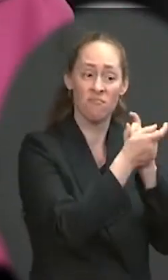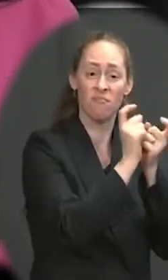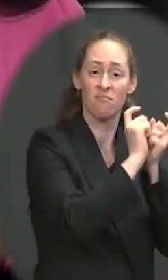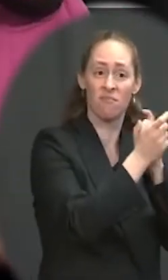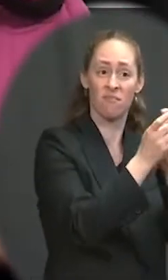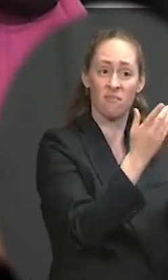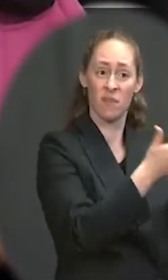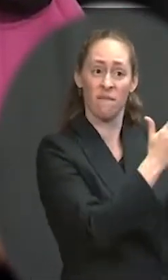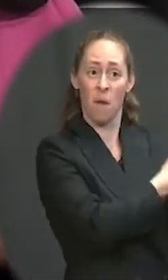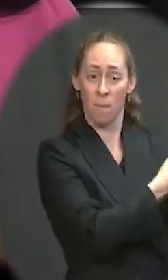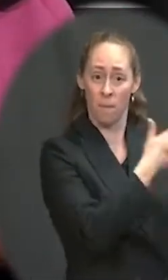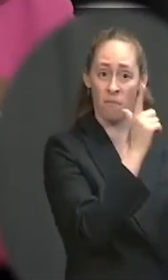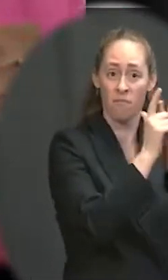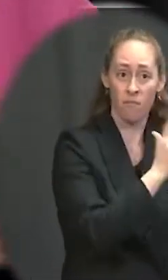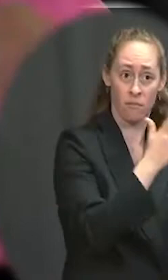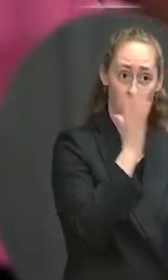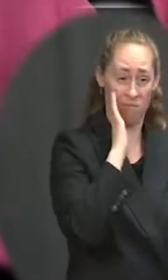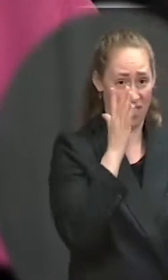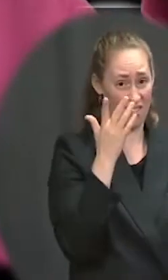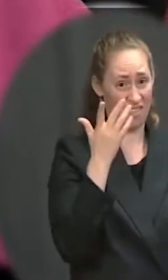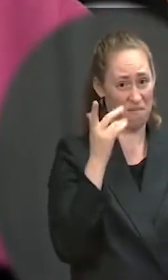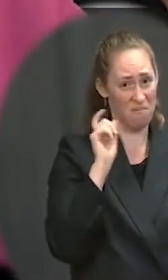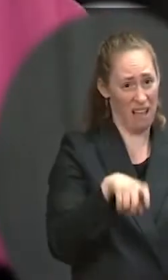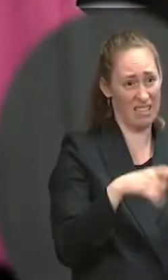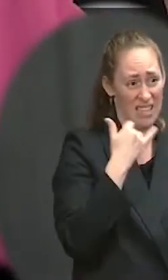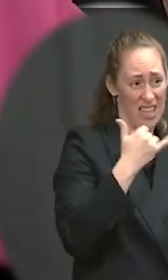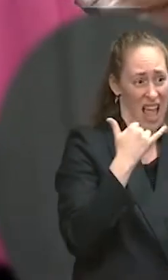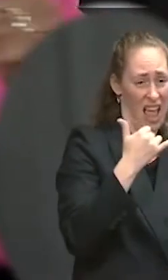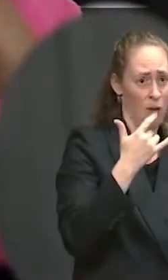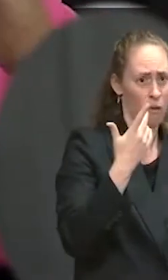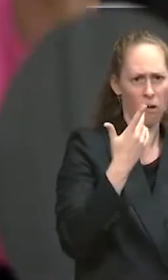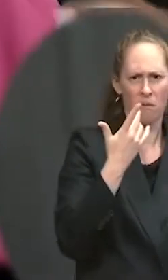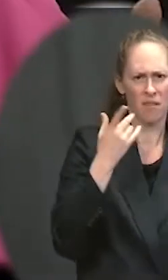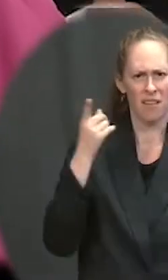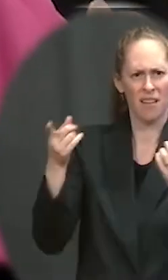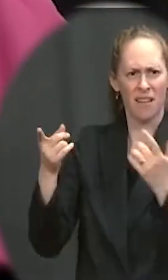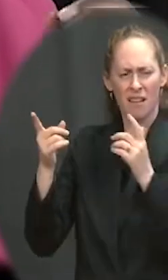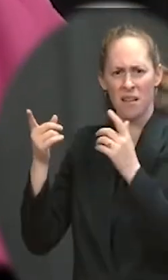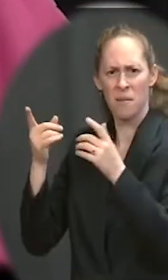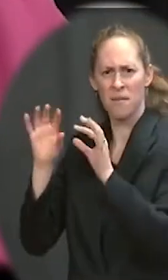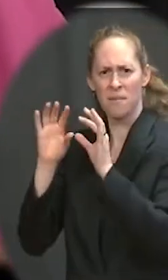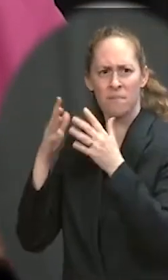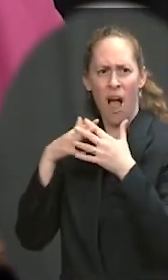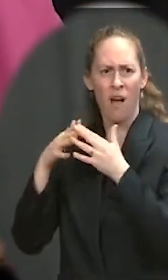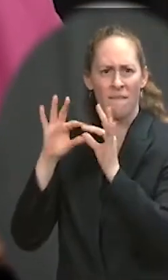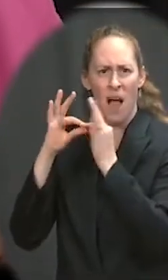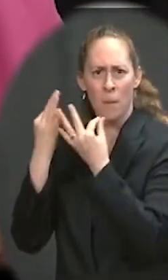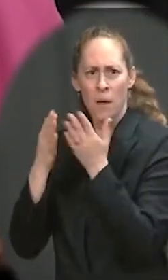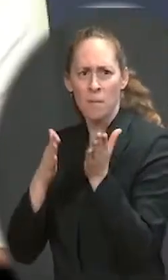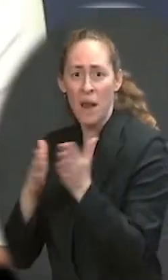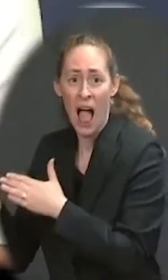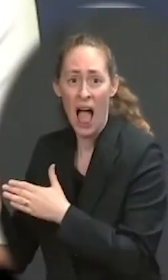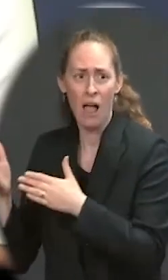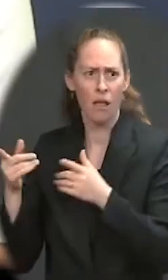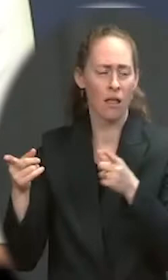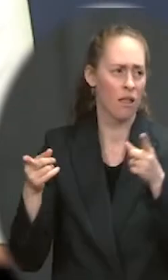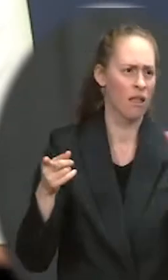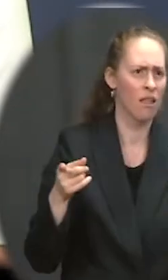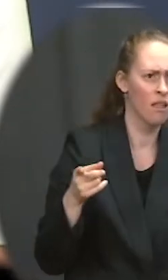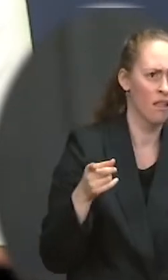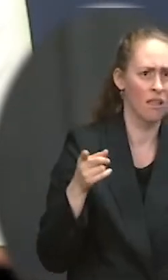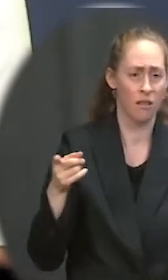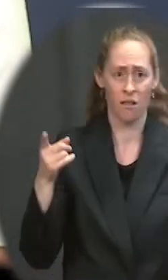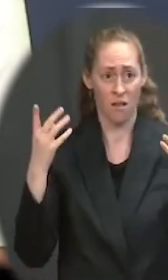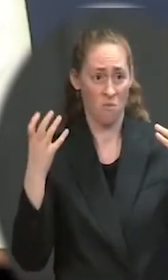an end of the summer deadline for. Is this now the president's top priority? Does he want Congress to tackle this first? Well, I would say that the president